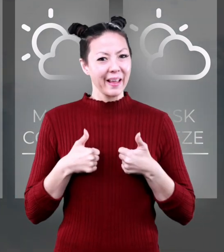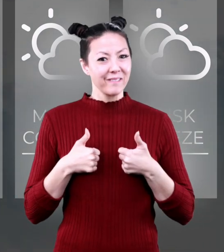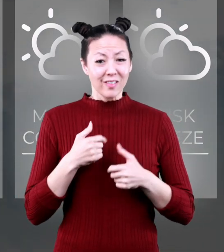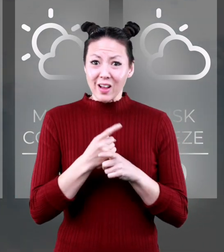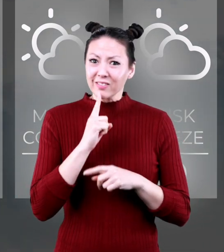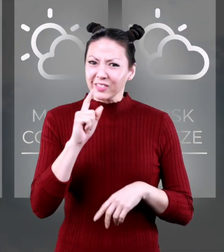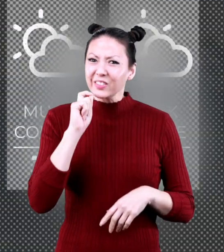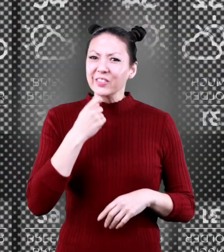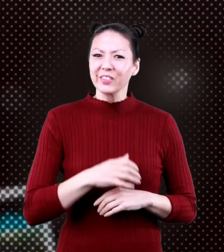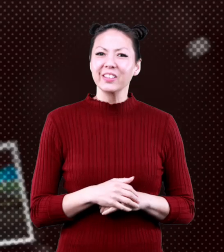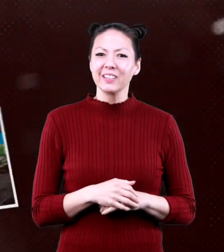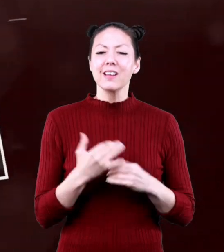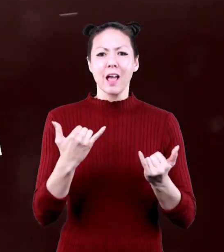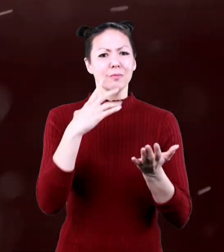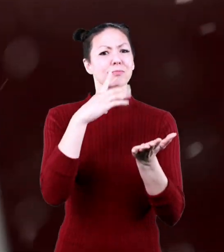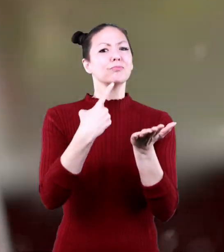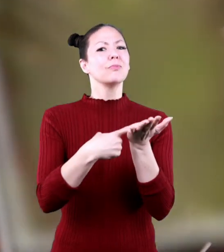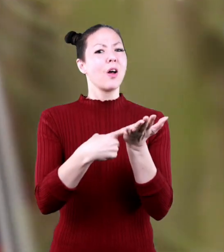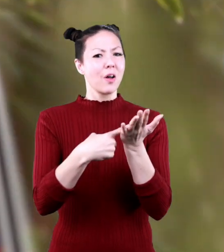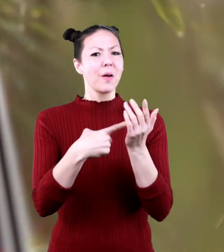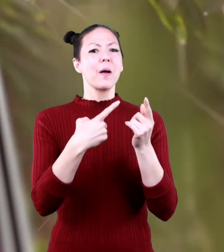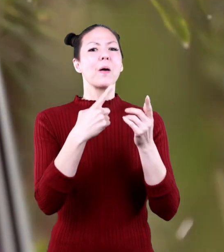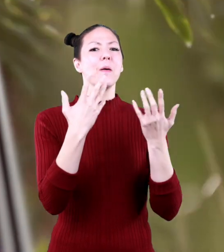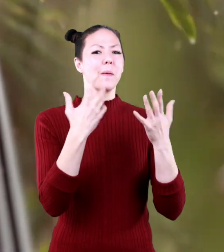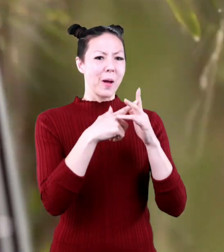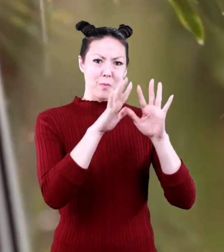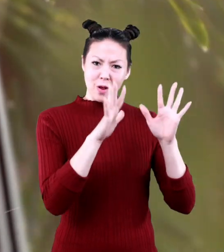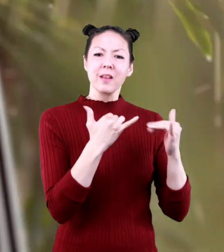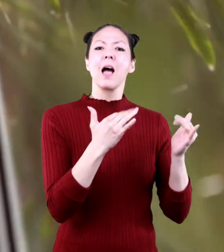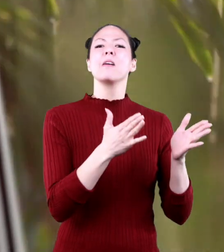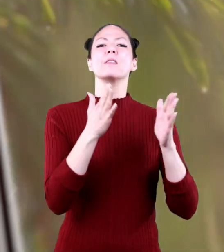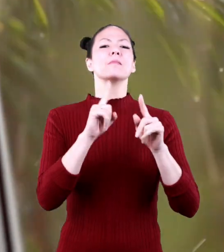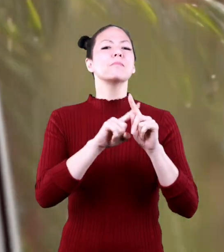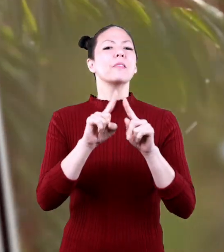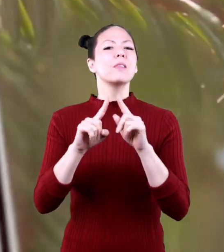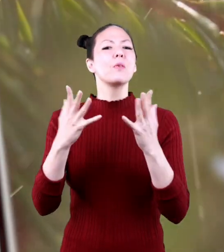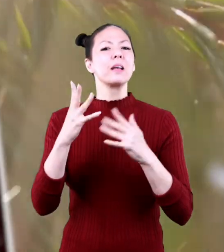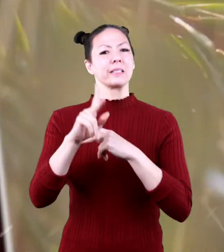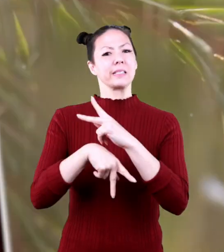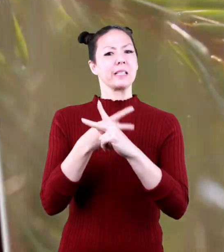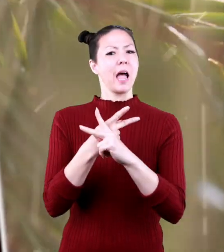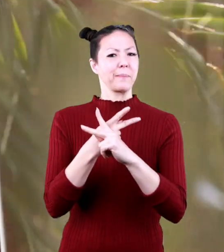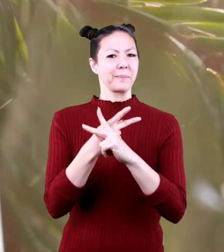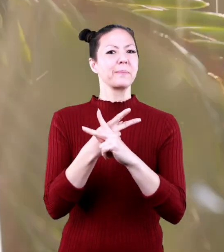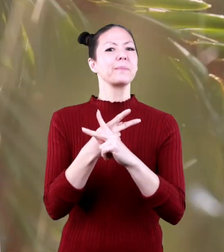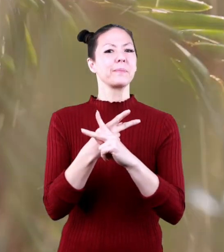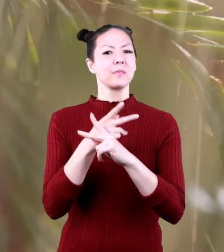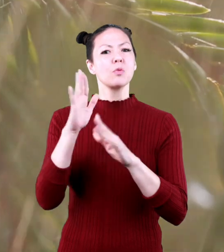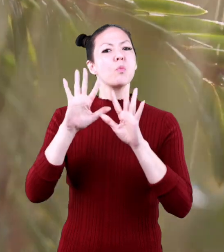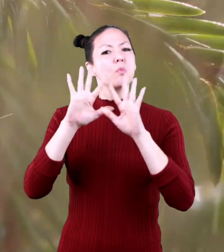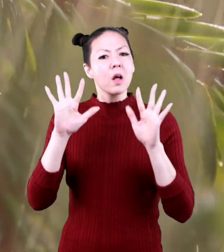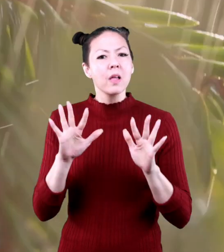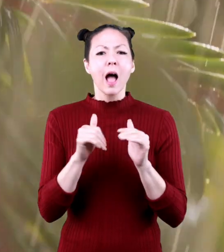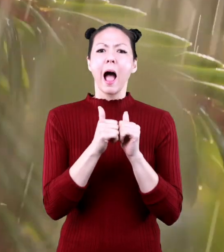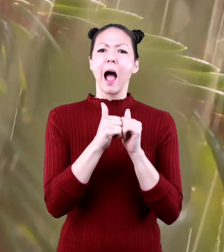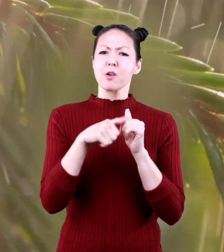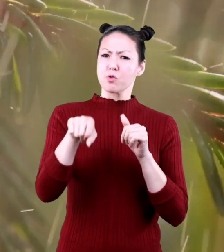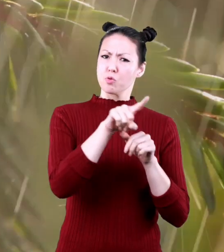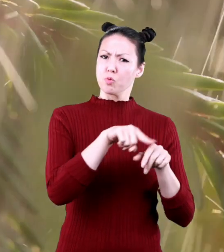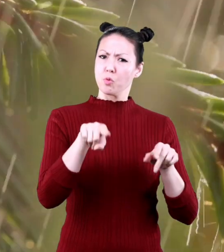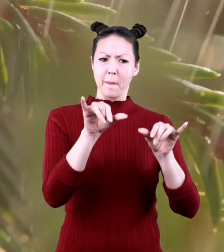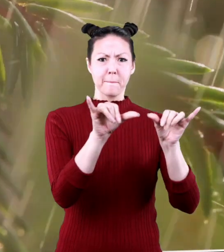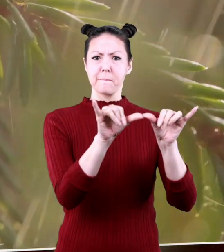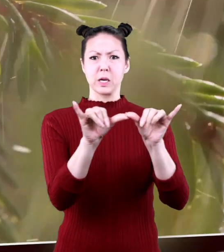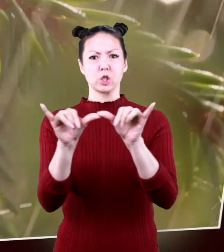Cool, right? Now that we have talked about what weather is, let's talk about the different types of weather